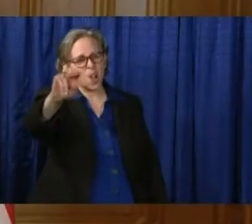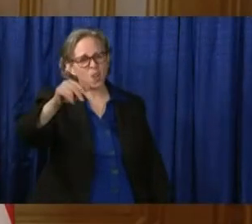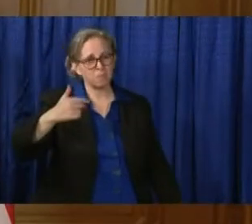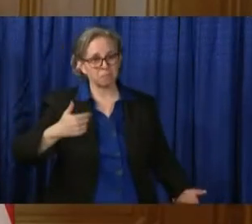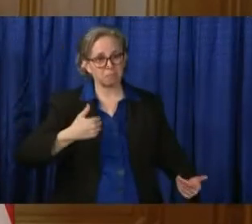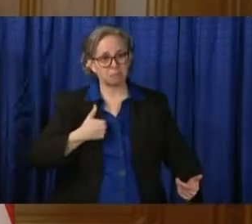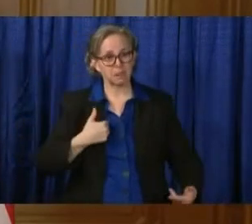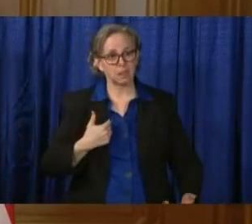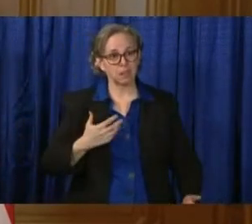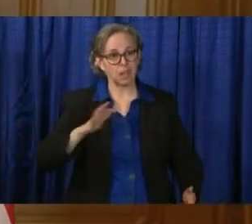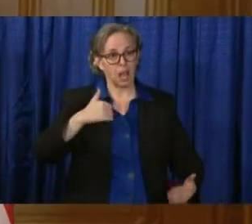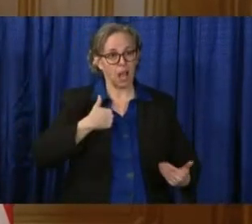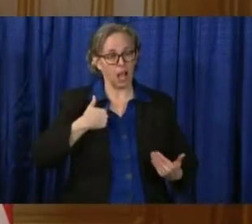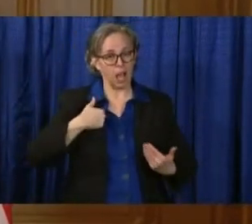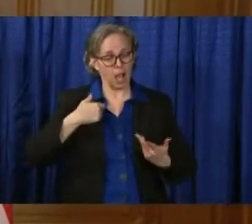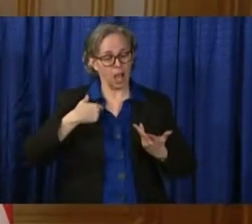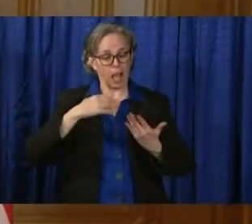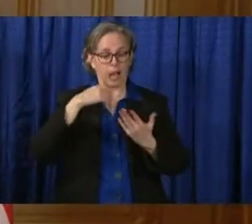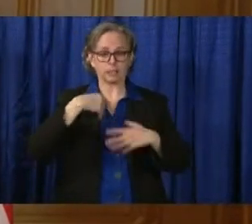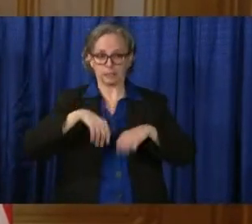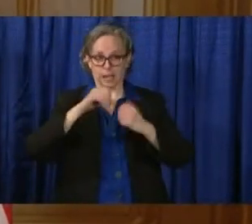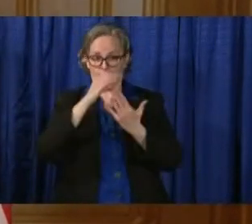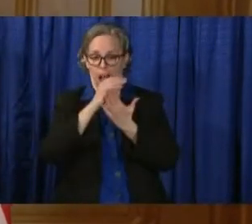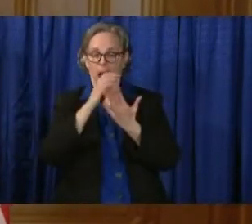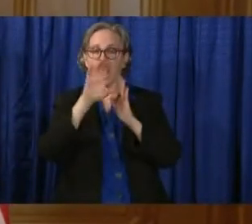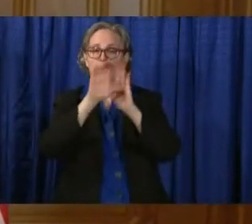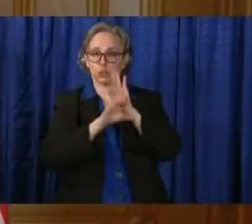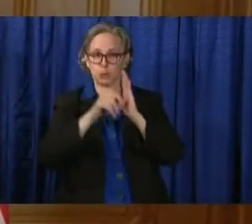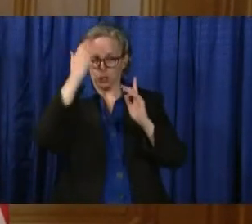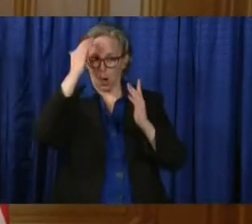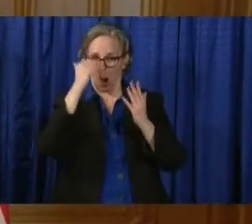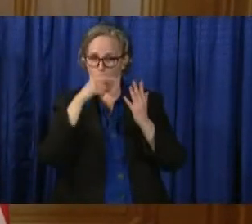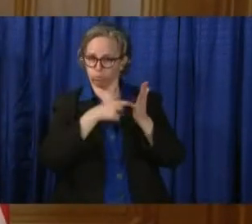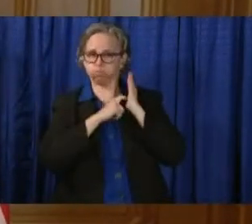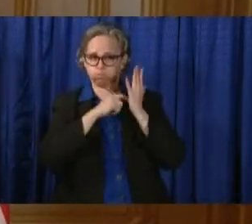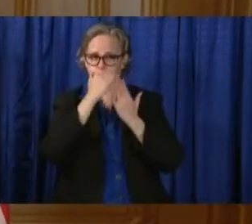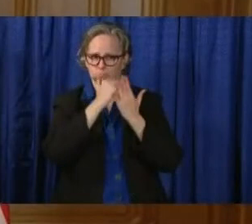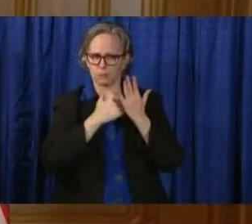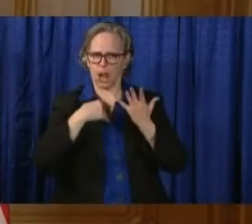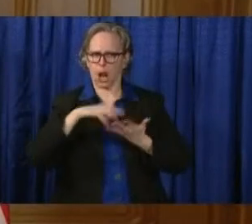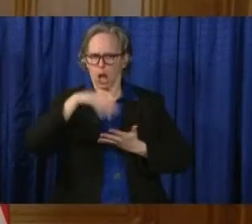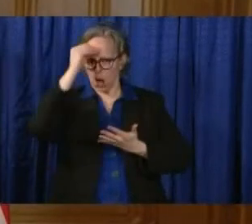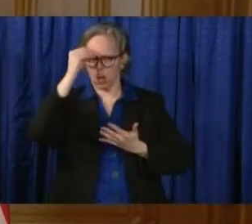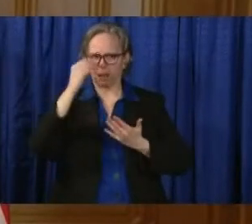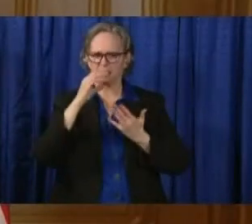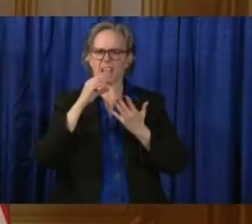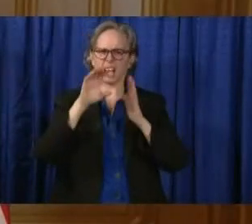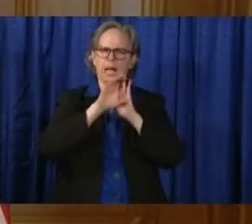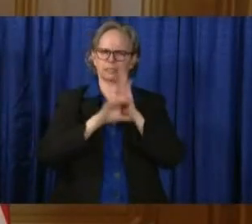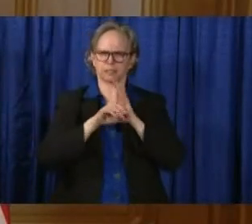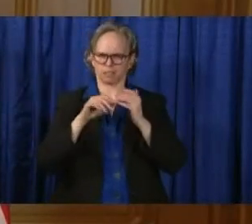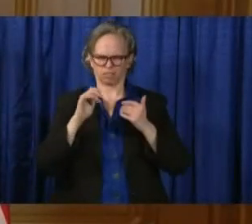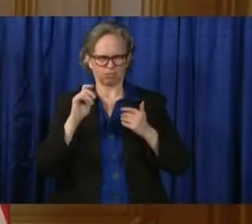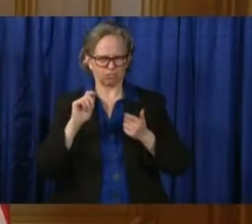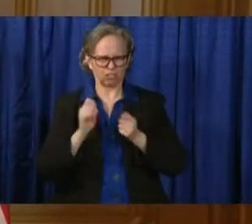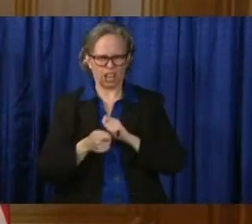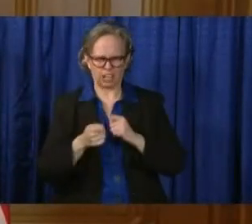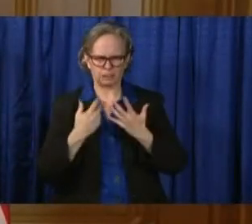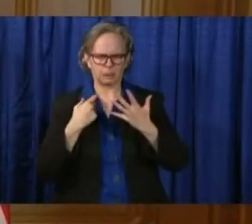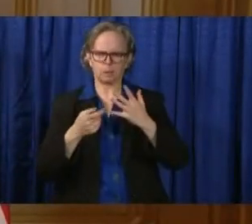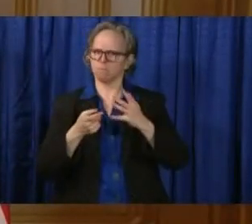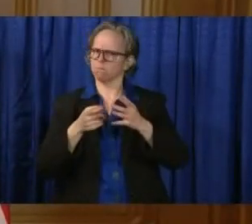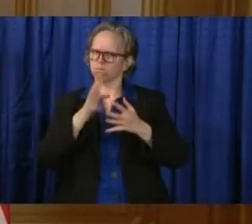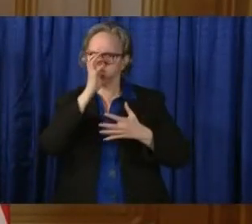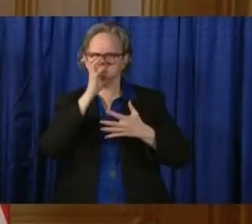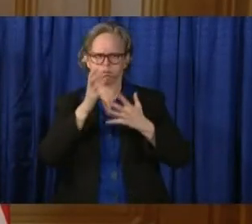And this goes back a number of years. The Constitution was changed. There's criteria. Certain things have to